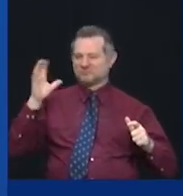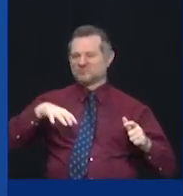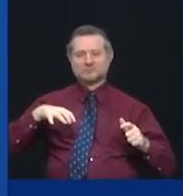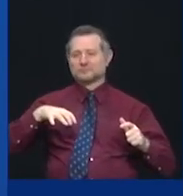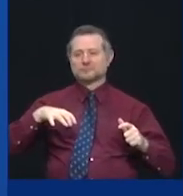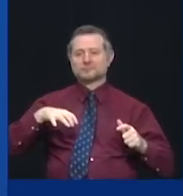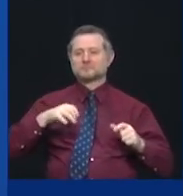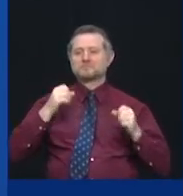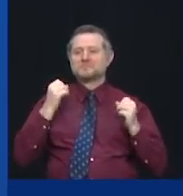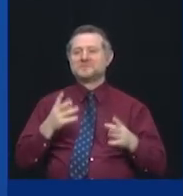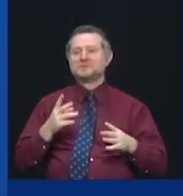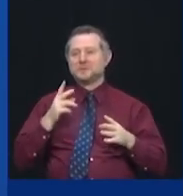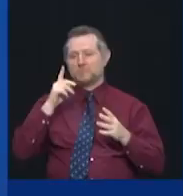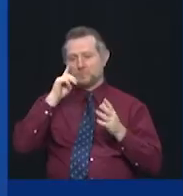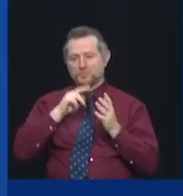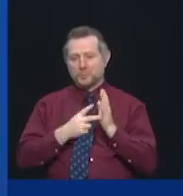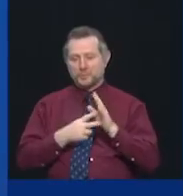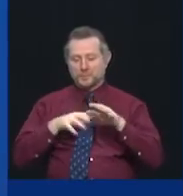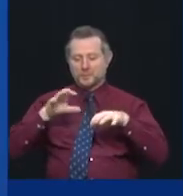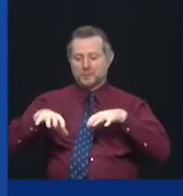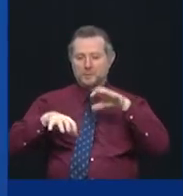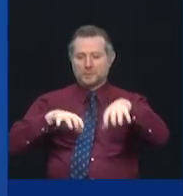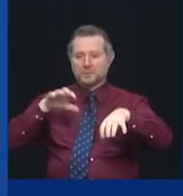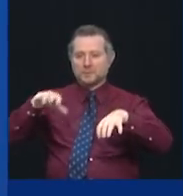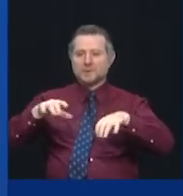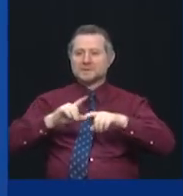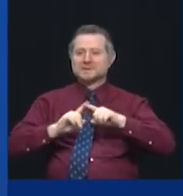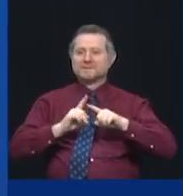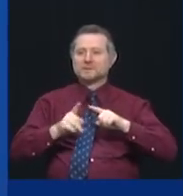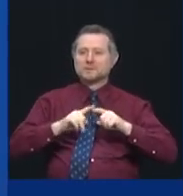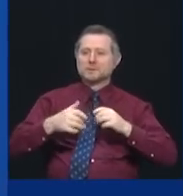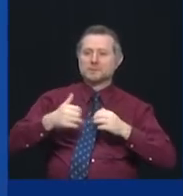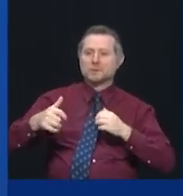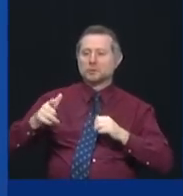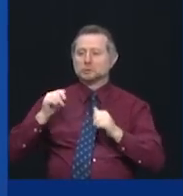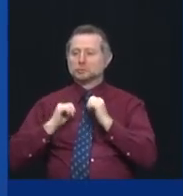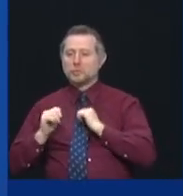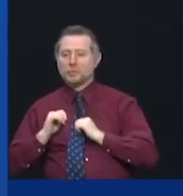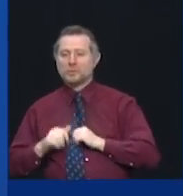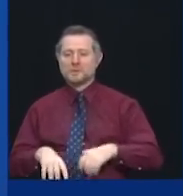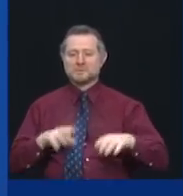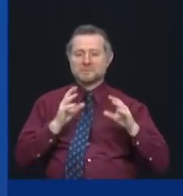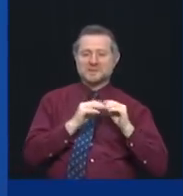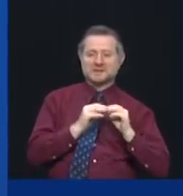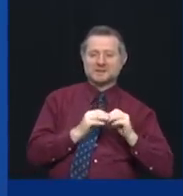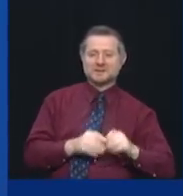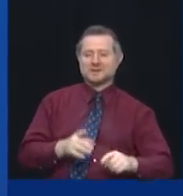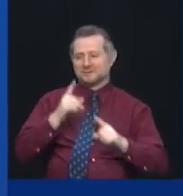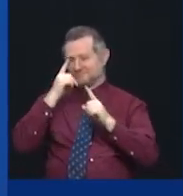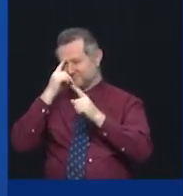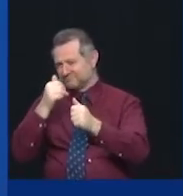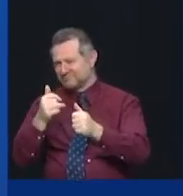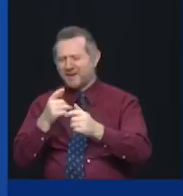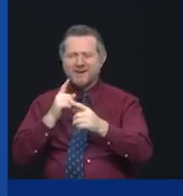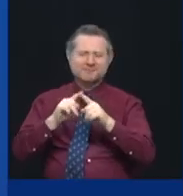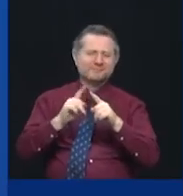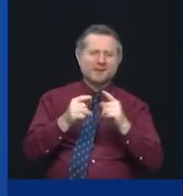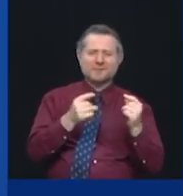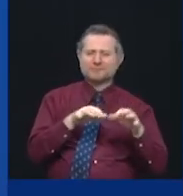can accommodate any kind of show, any kind of convention that seeks to come this way.